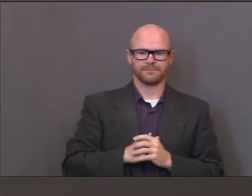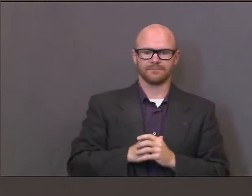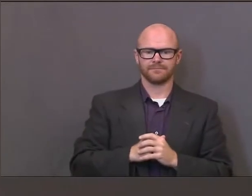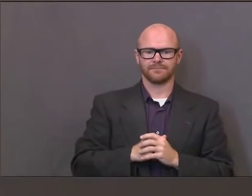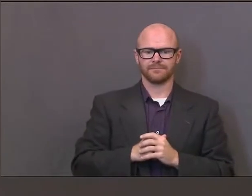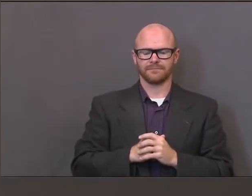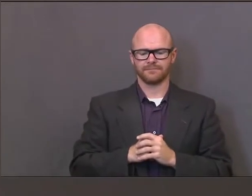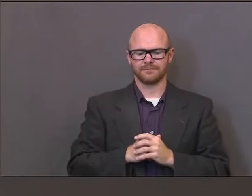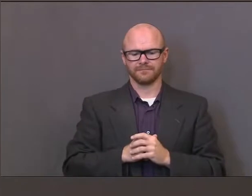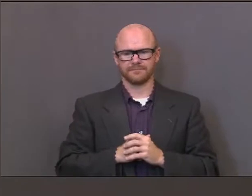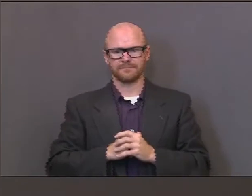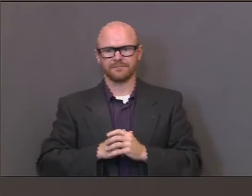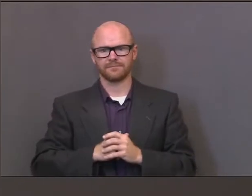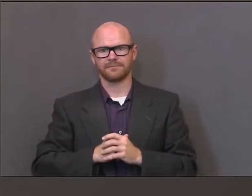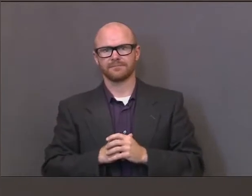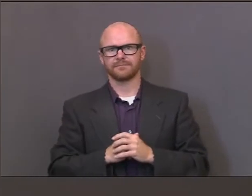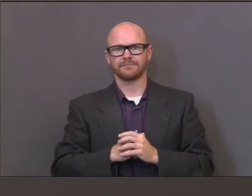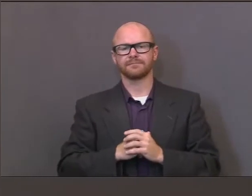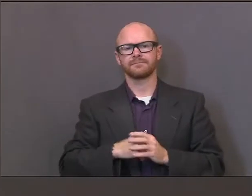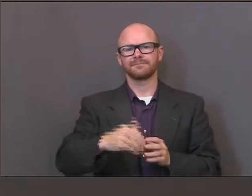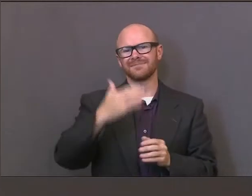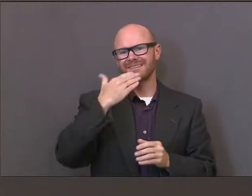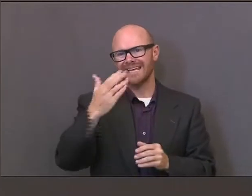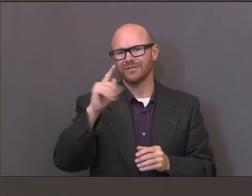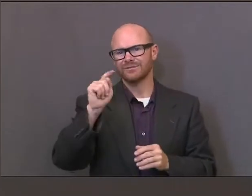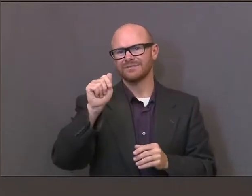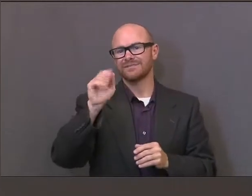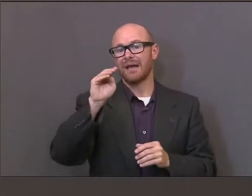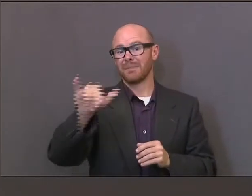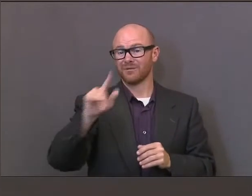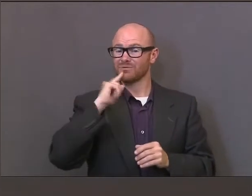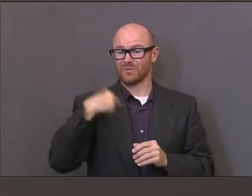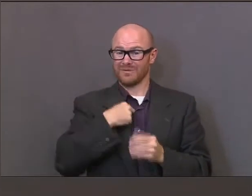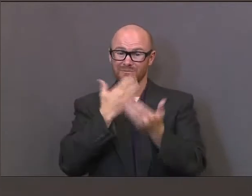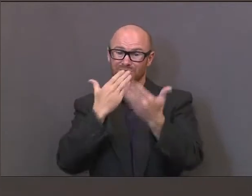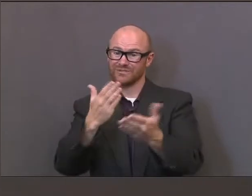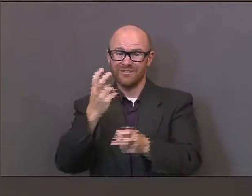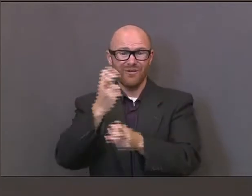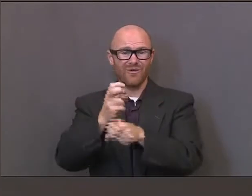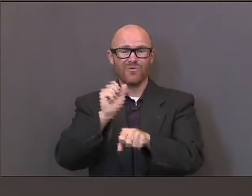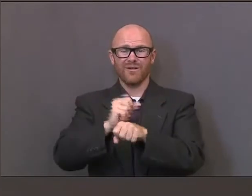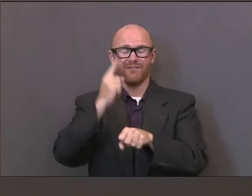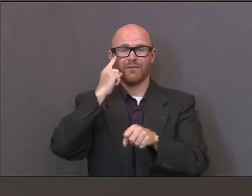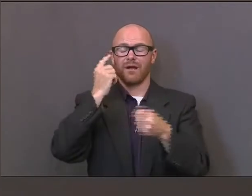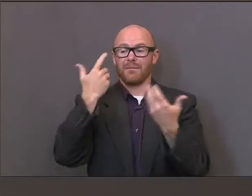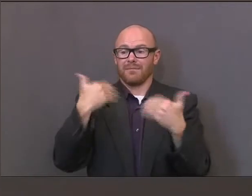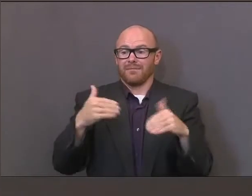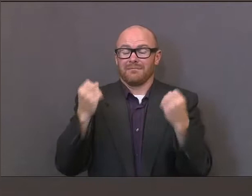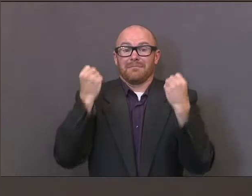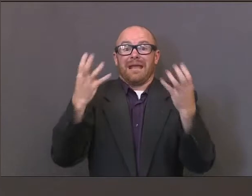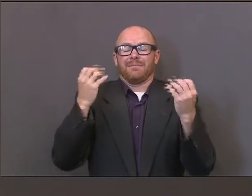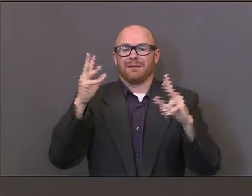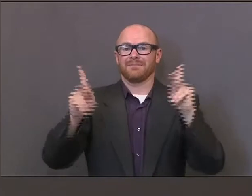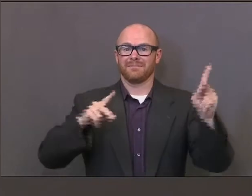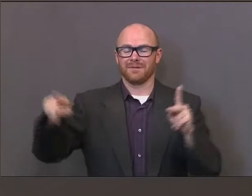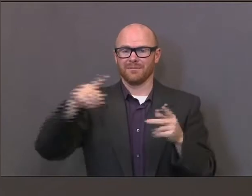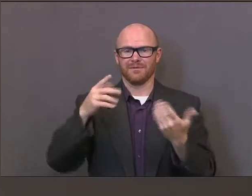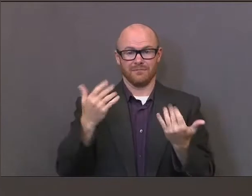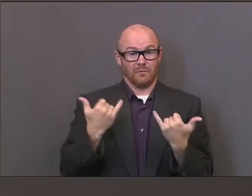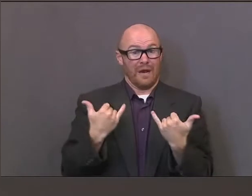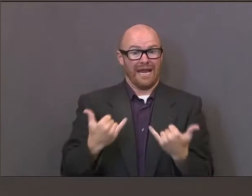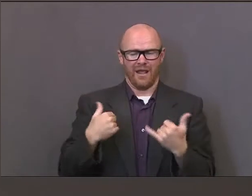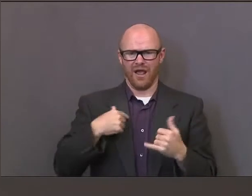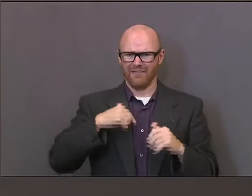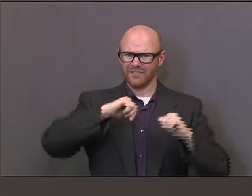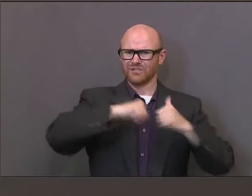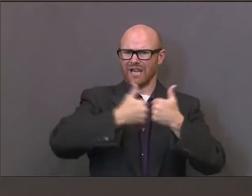Thank you, Tammy. We appreciate the work of so many people. This is not, as you can imagine, the logistical challenge that we have here with